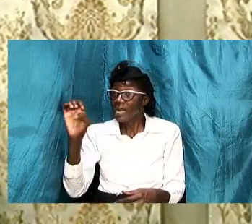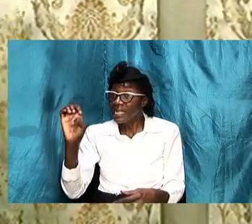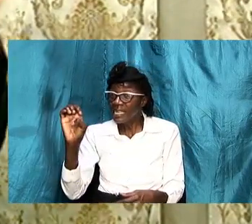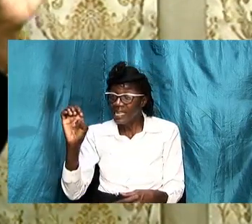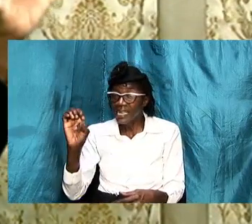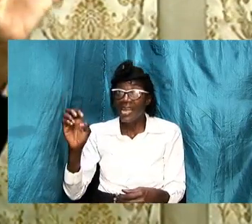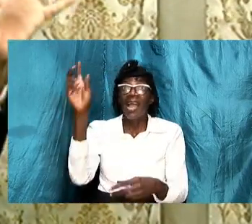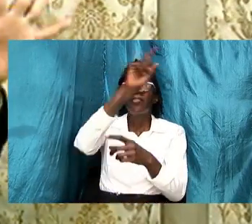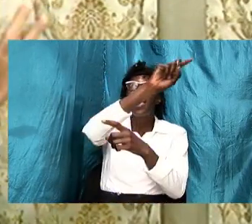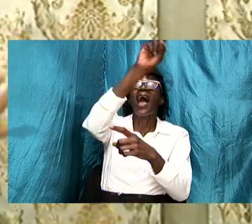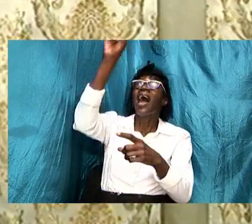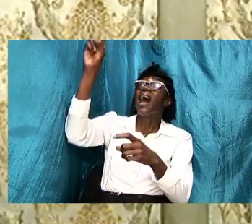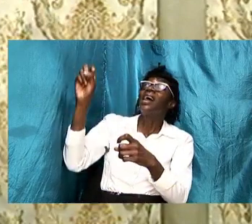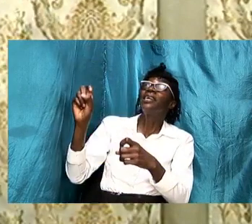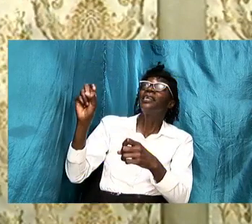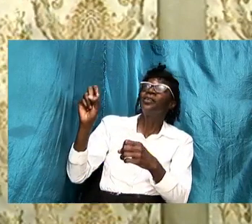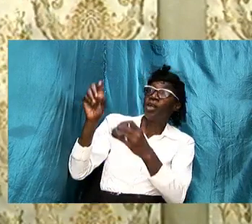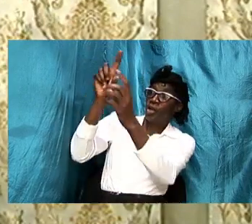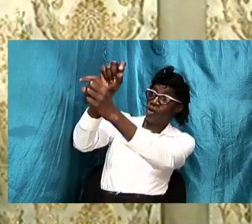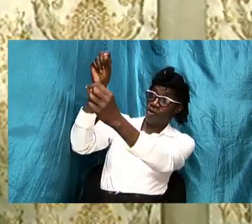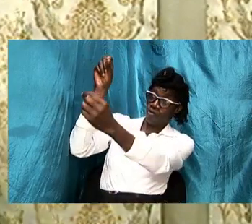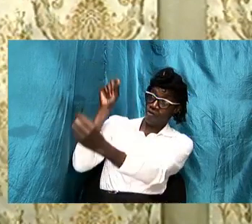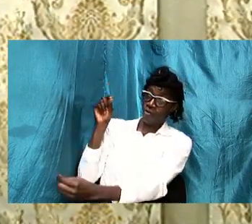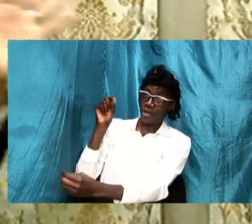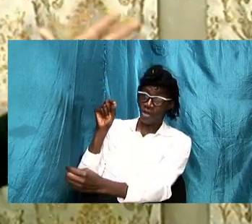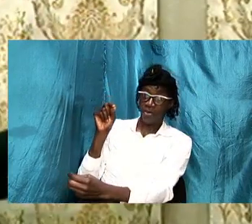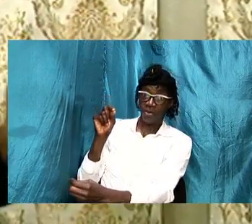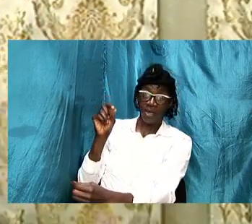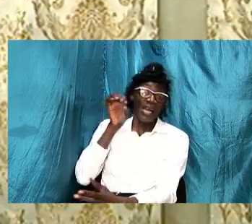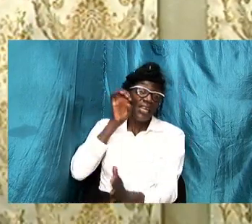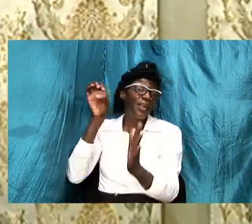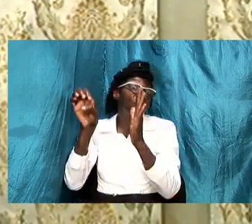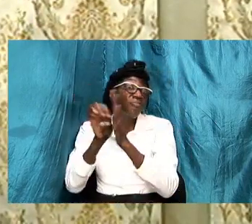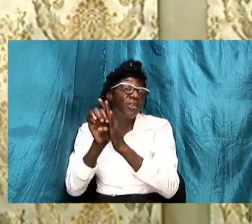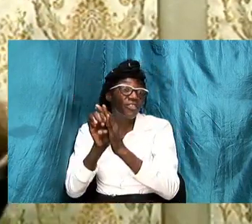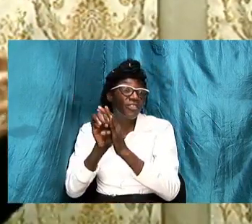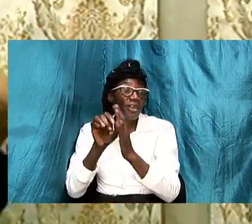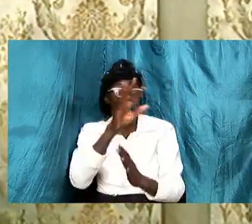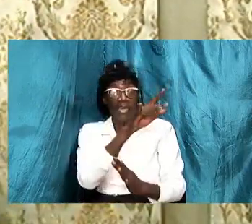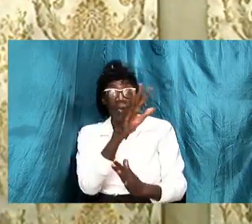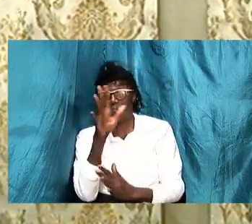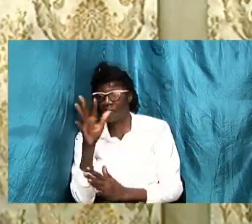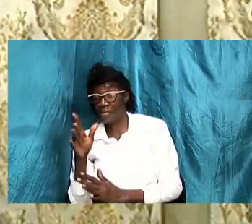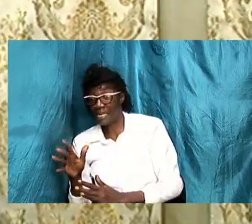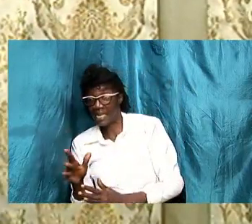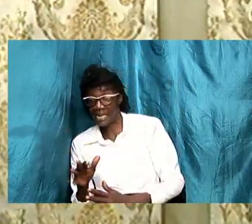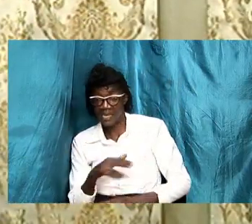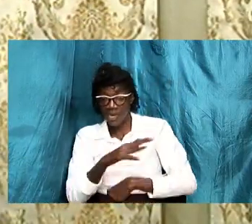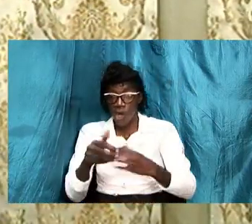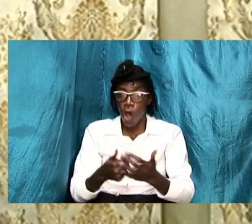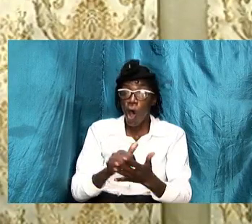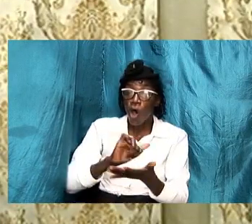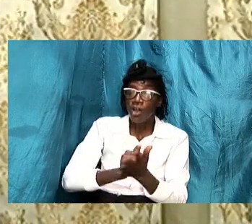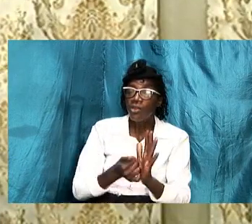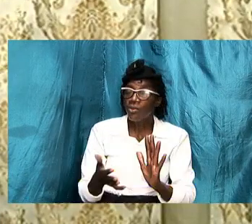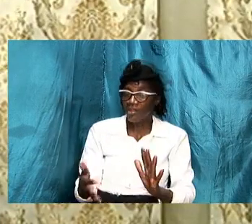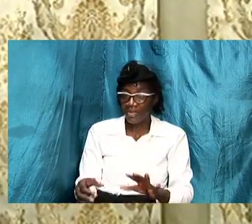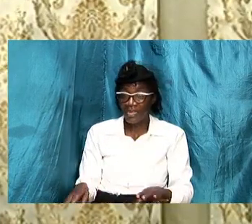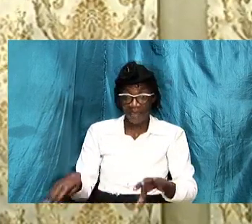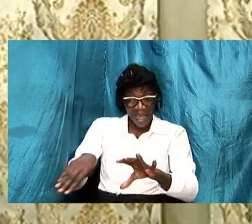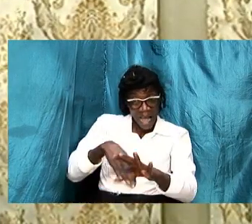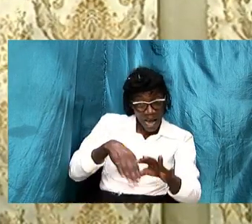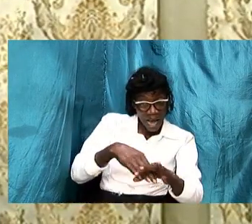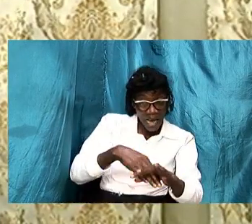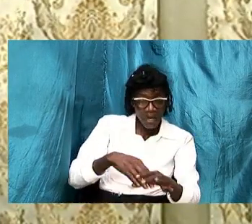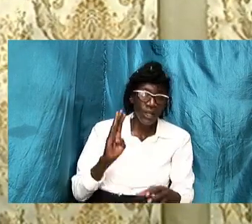and the pictures and and and the paintings and all of those things they all add to the beauty and the atmosphere